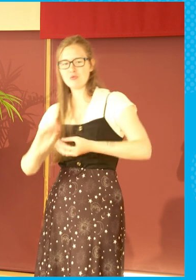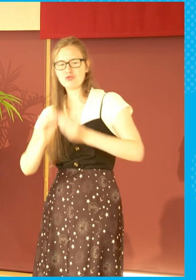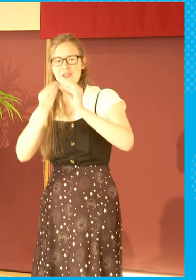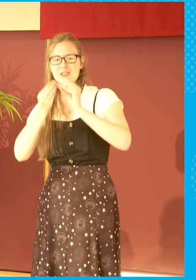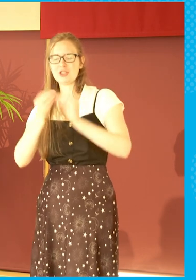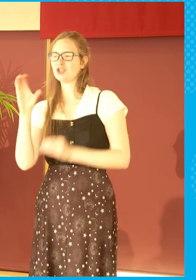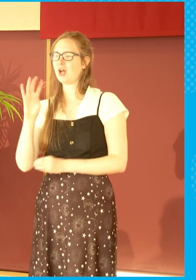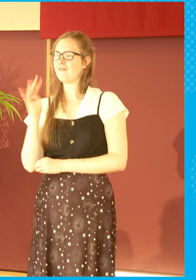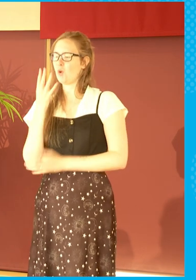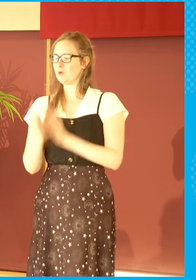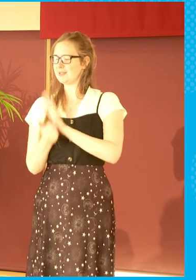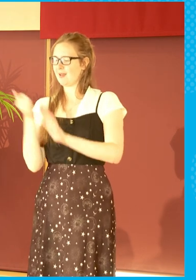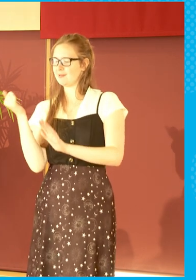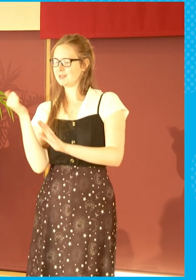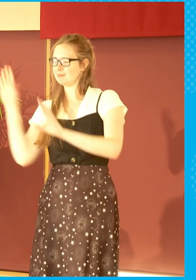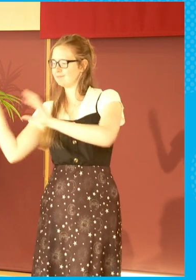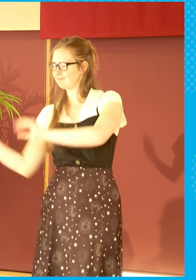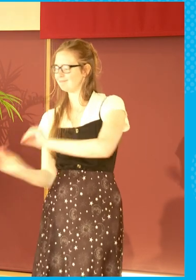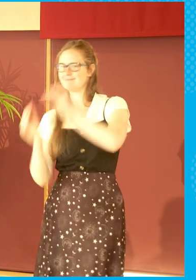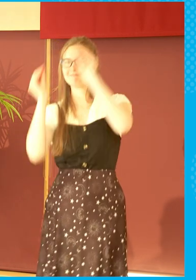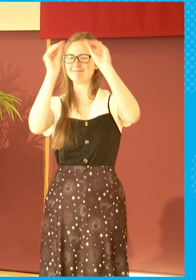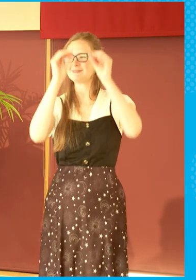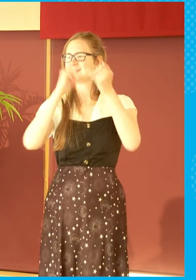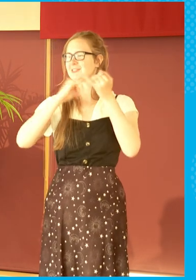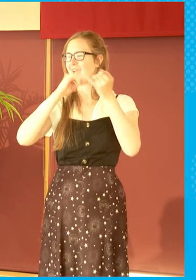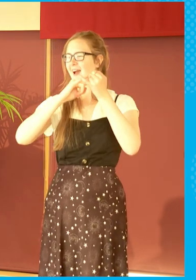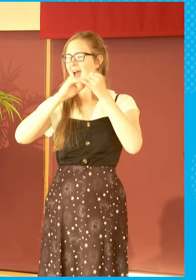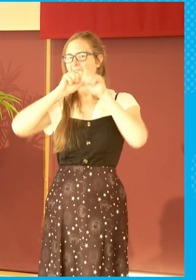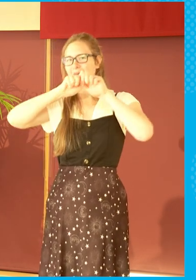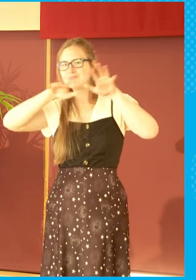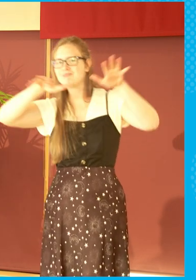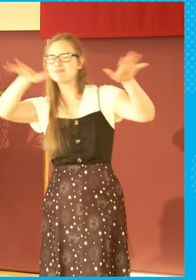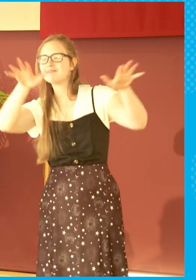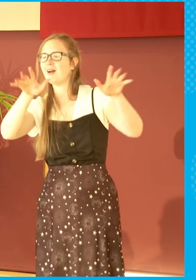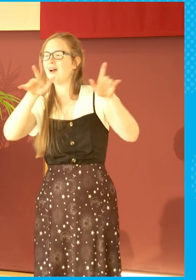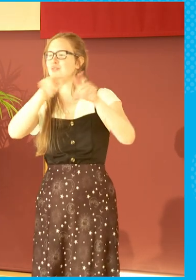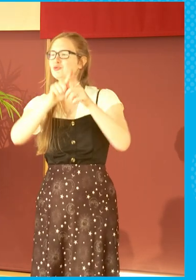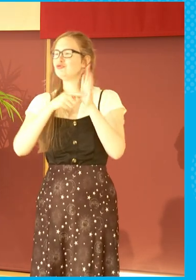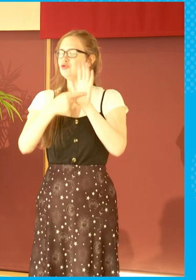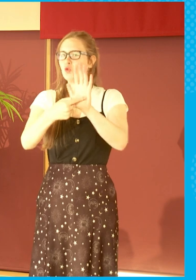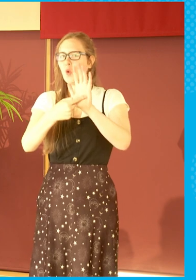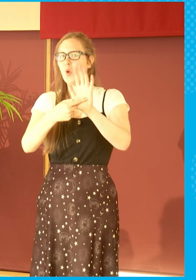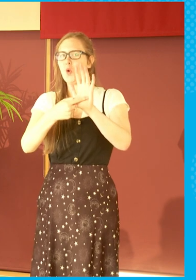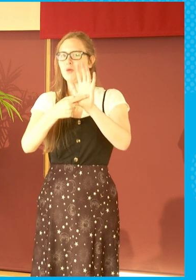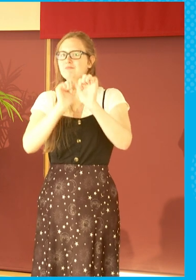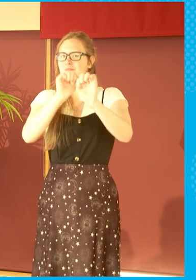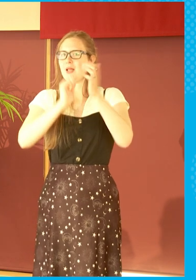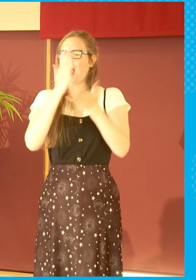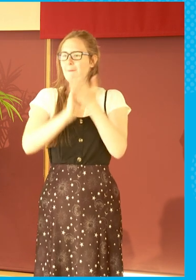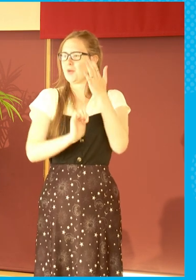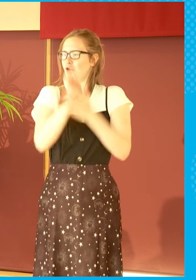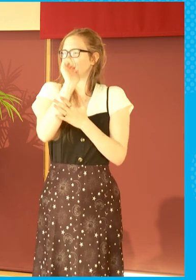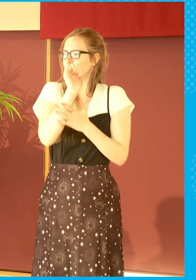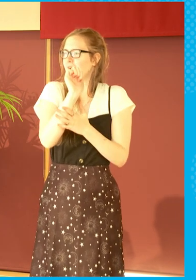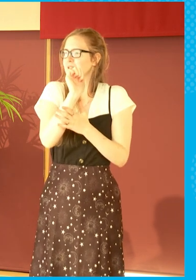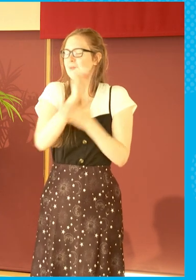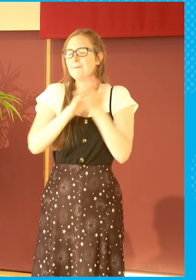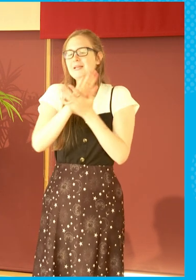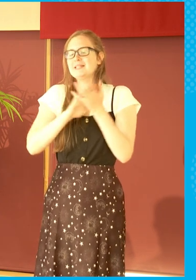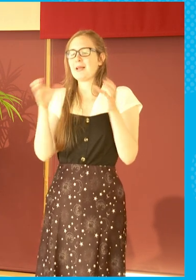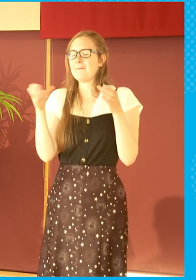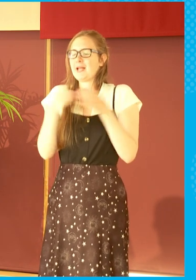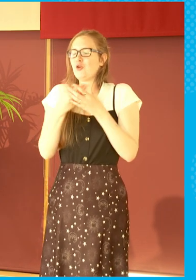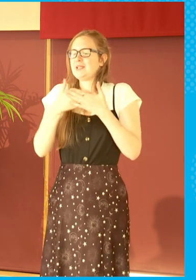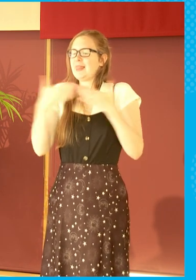skills into Sky and has exported that to other places around the world where they have, for want of a better way of putting it, minority language television